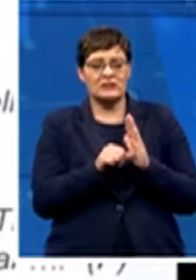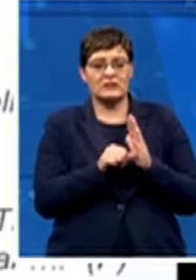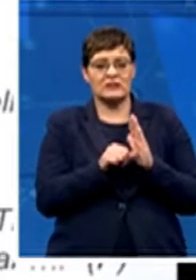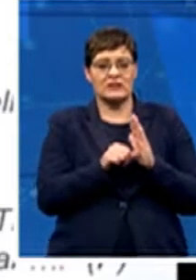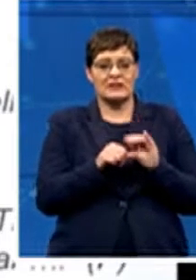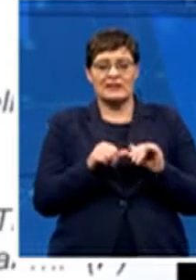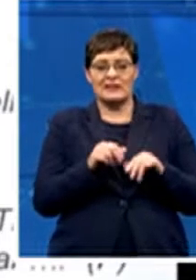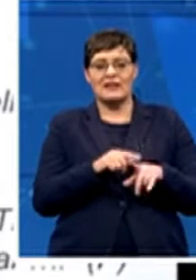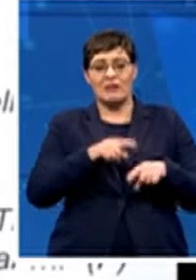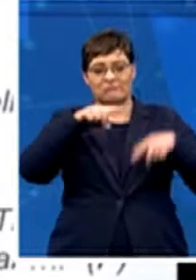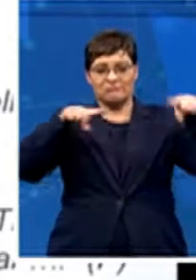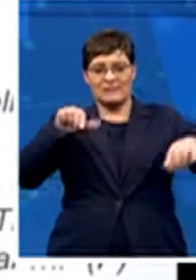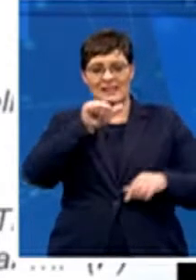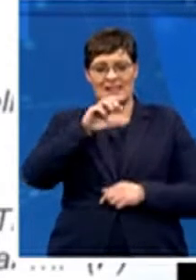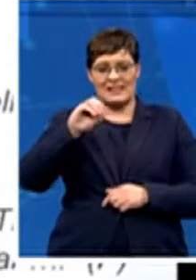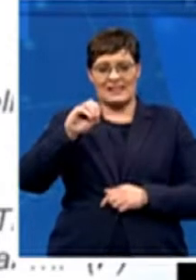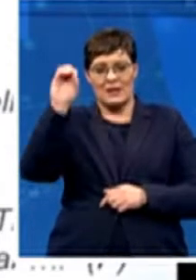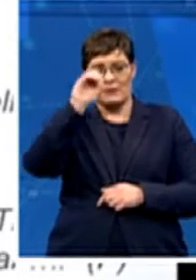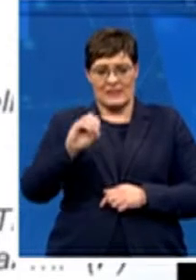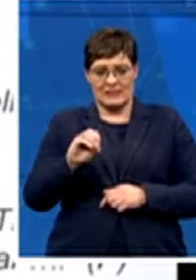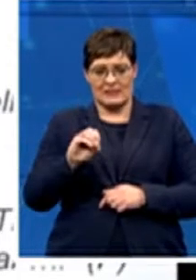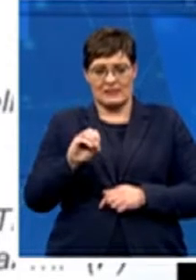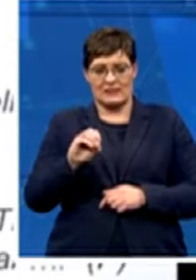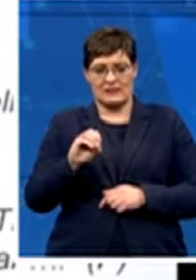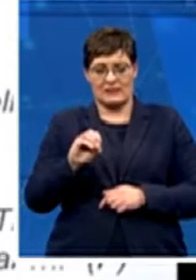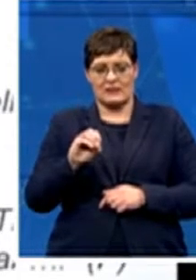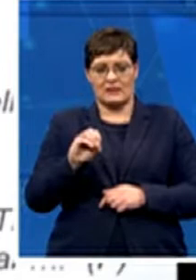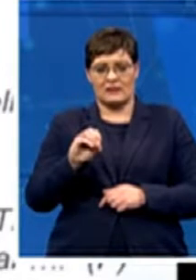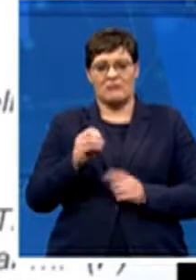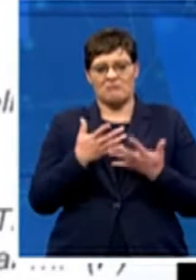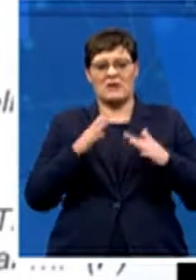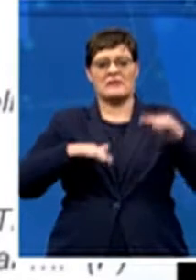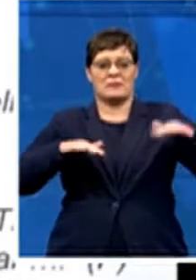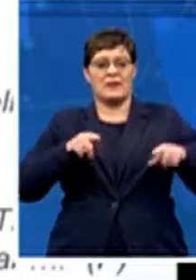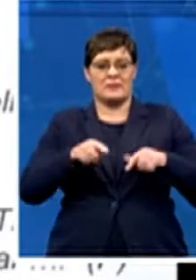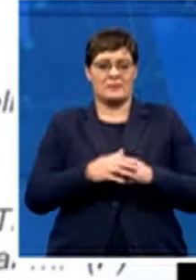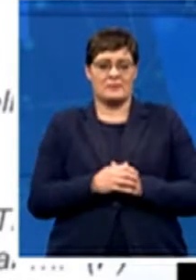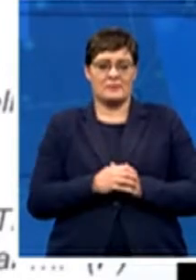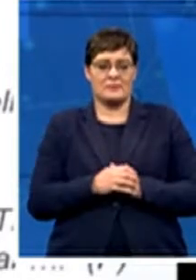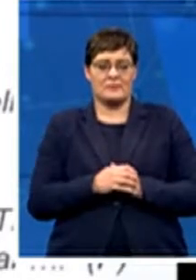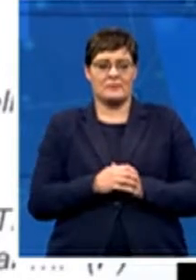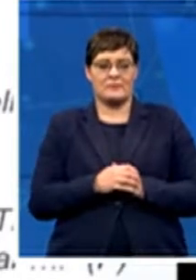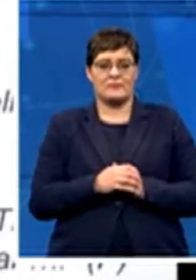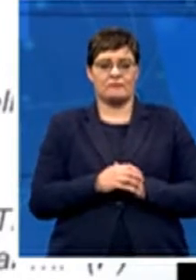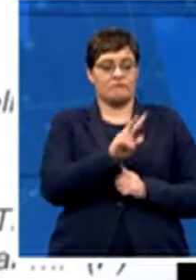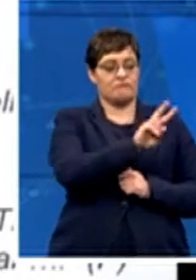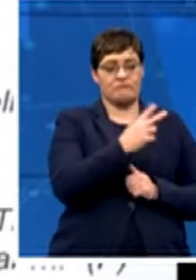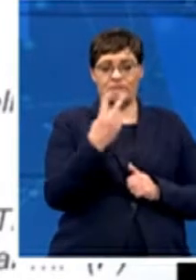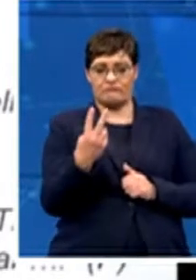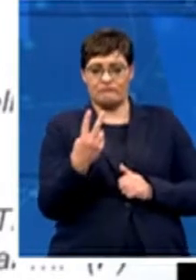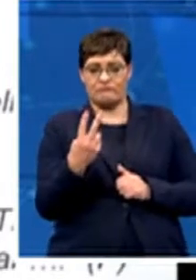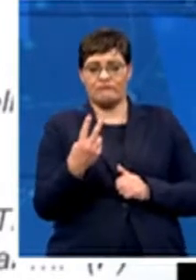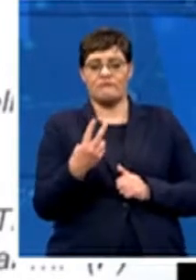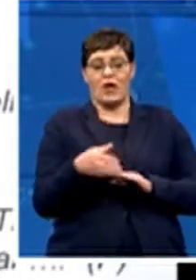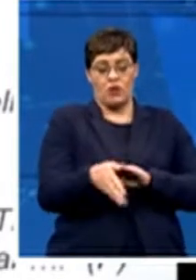fairly similar. The transition from cricket into the senior level, and I'm going to talk a lot more